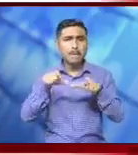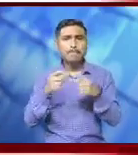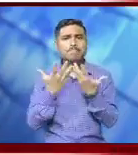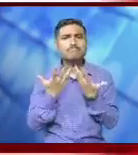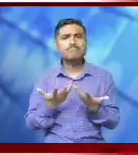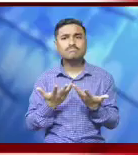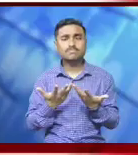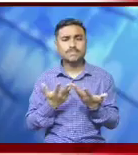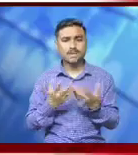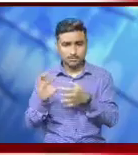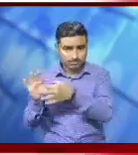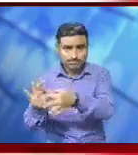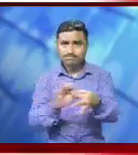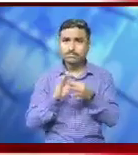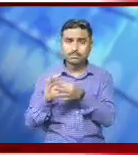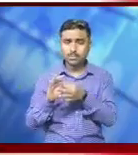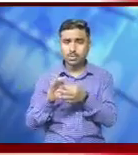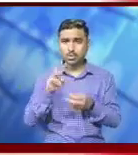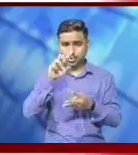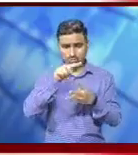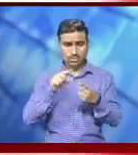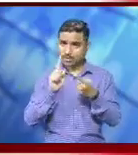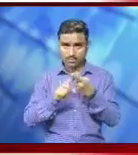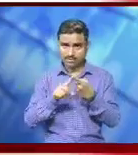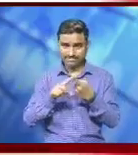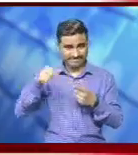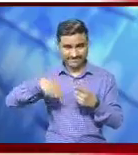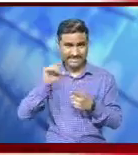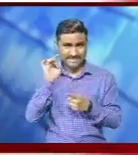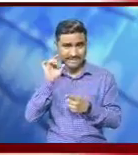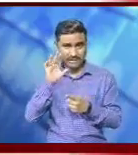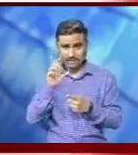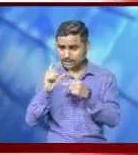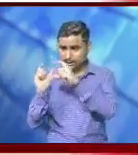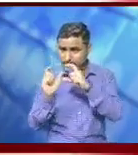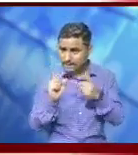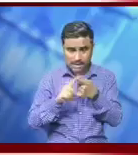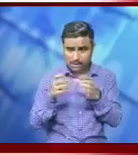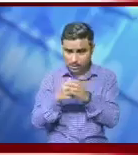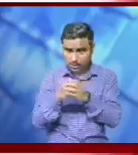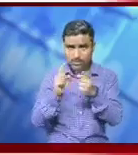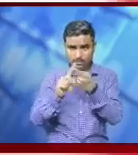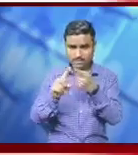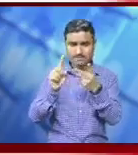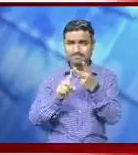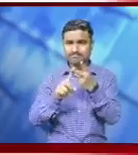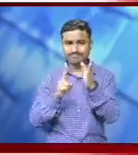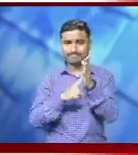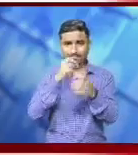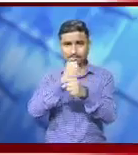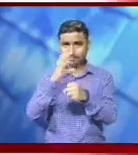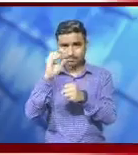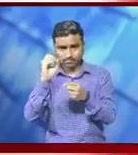objective to strengthen coordination between state line departments, central agencies, NGOs with Sikkim State